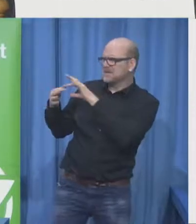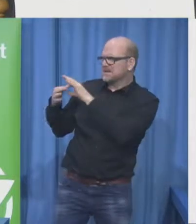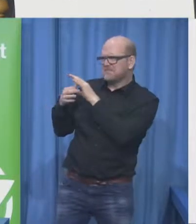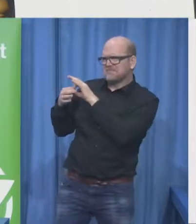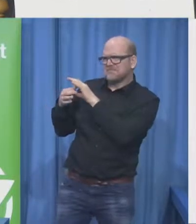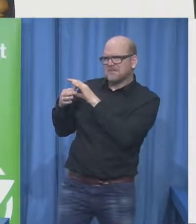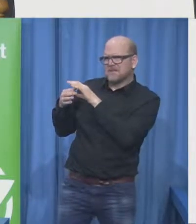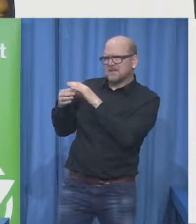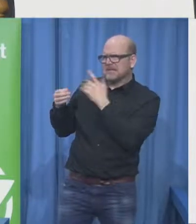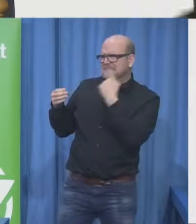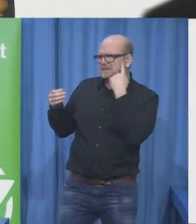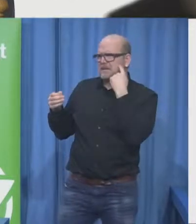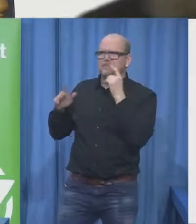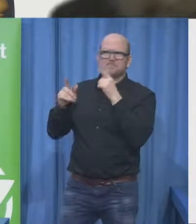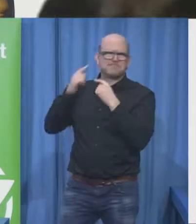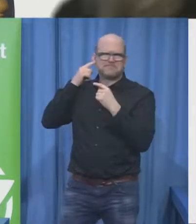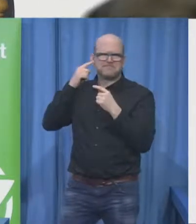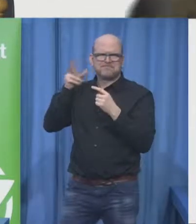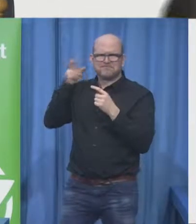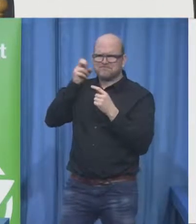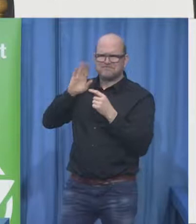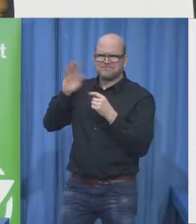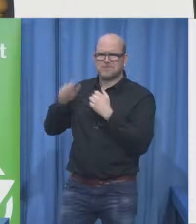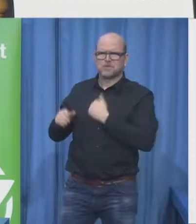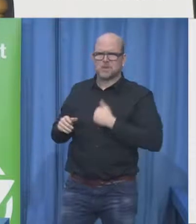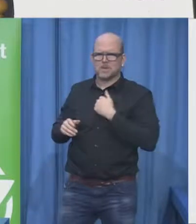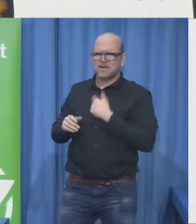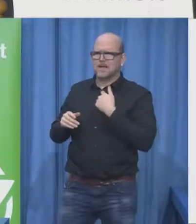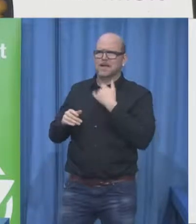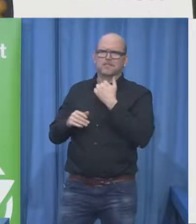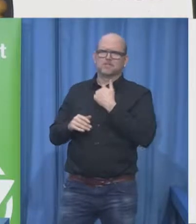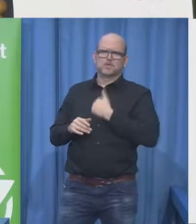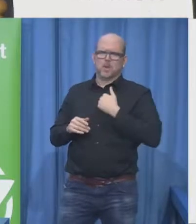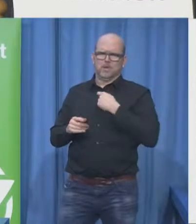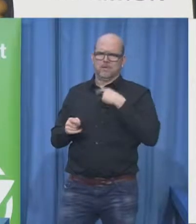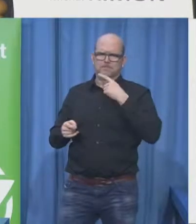and that's what she looks like no it just jumped how do we take it back